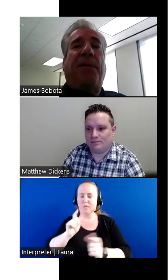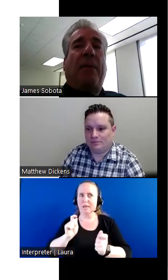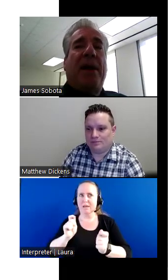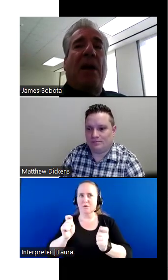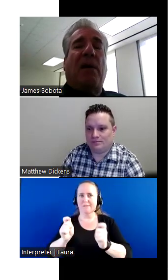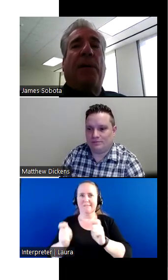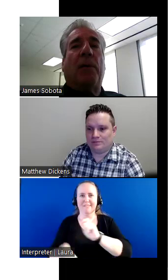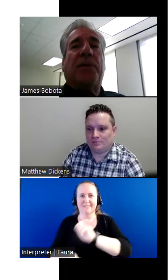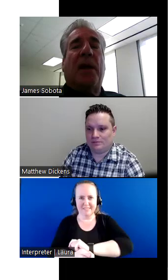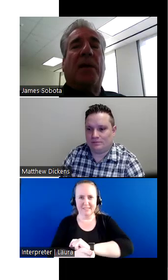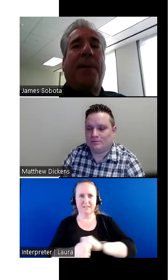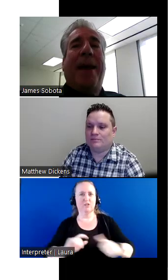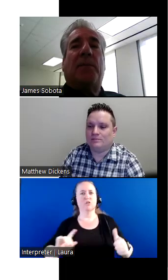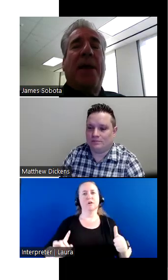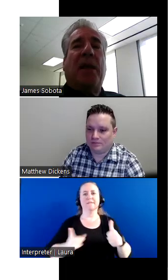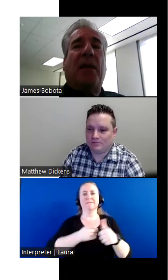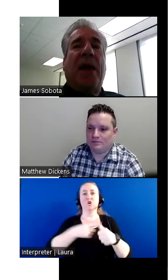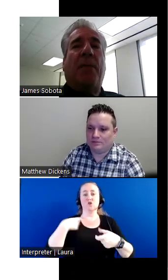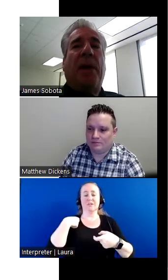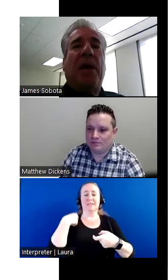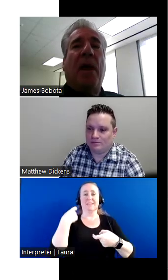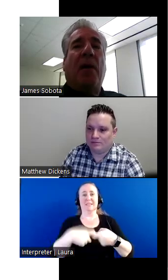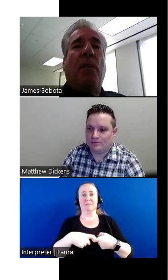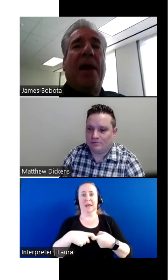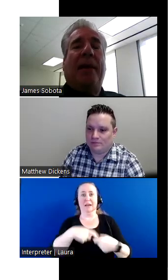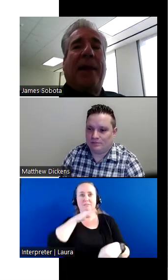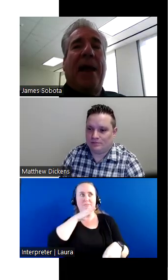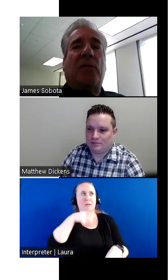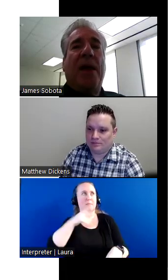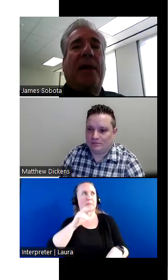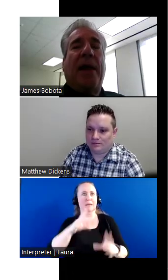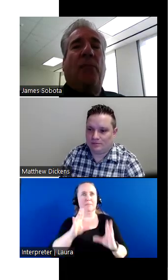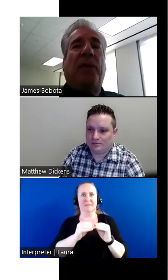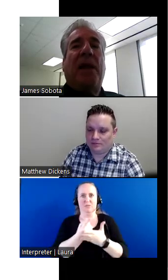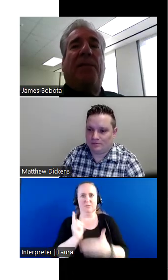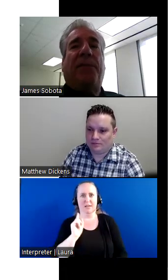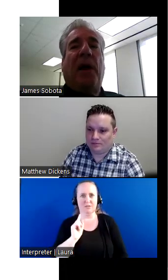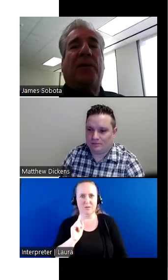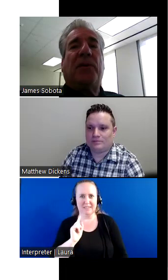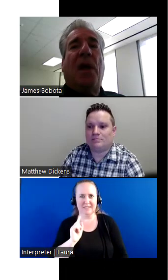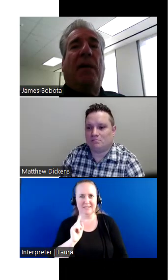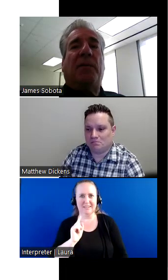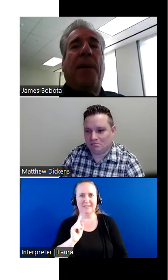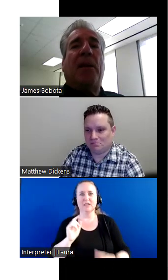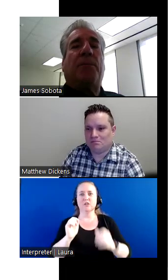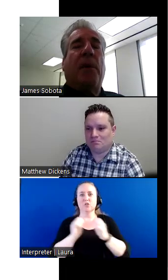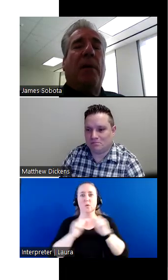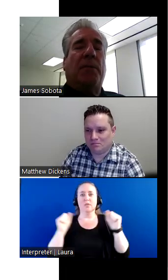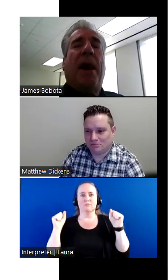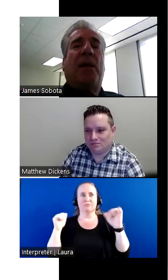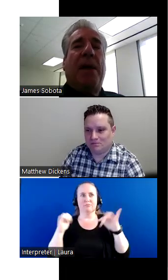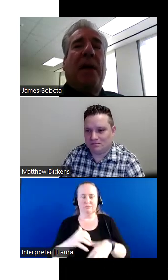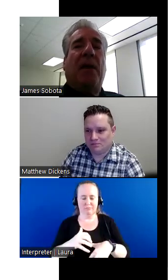Matter of fact, we had our first Spanish speaking PIP meeting last week and with the influx of Spanish